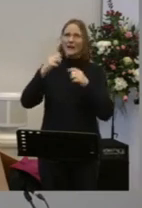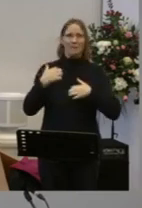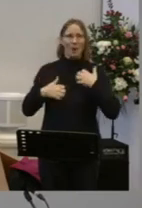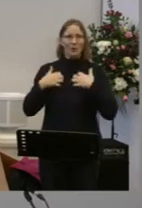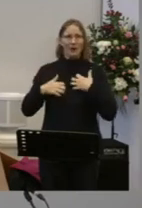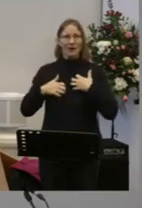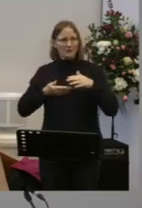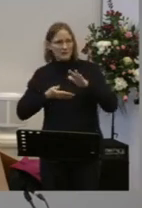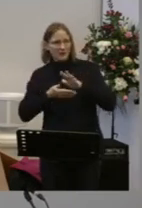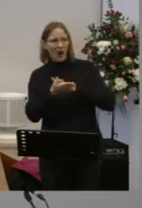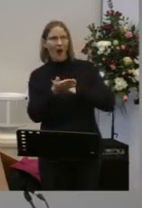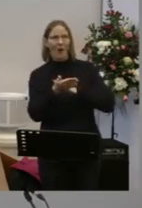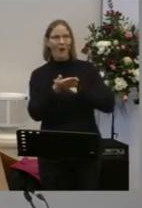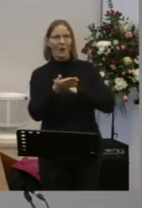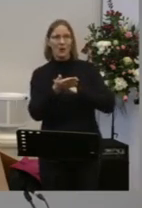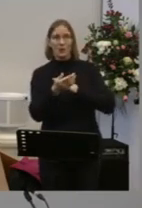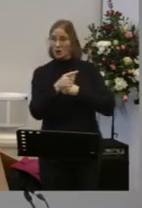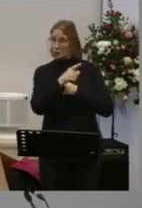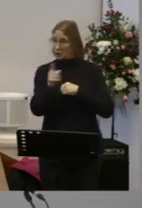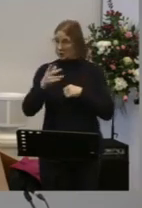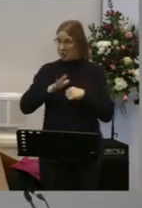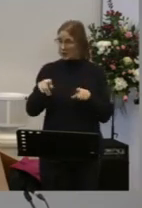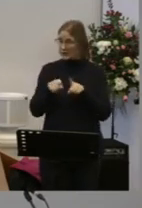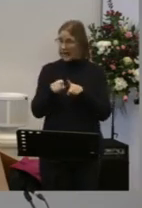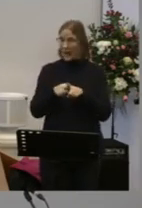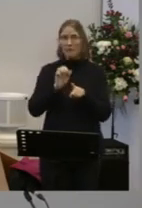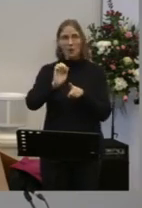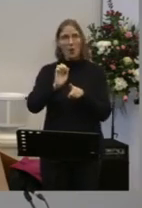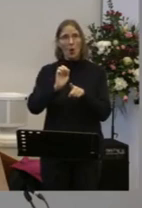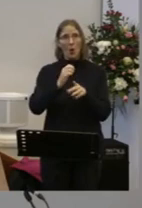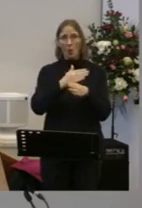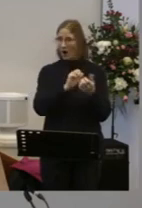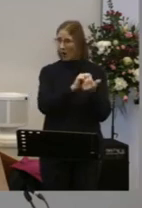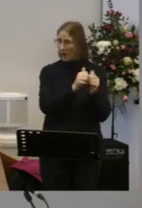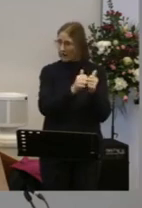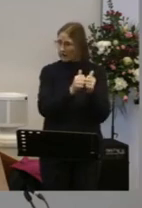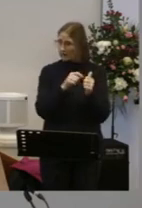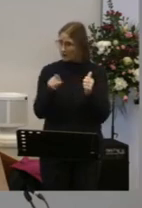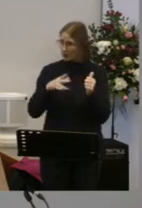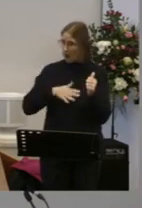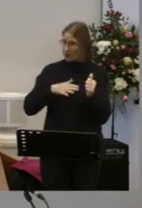Isn't that what you want for your work colleagues Isn't that what you want for the people You share the school playground with